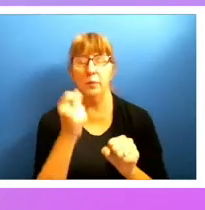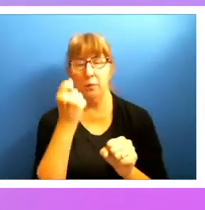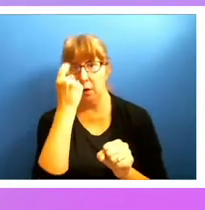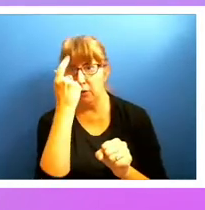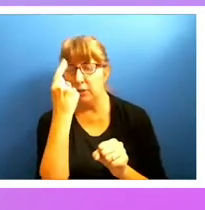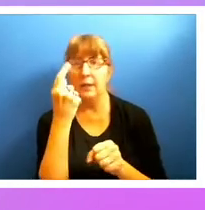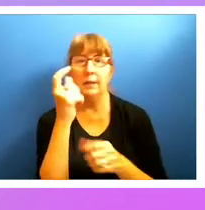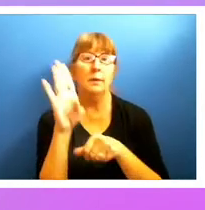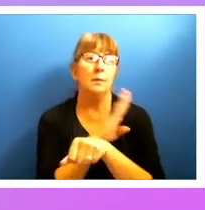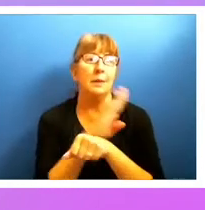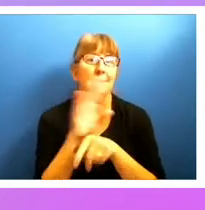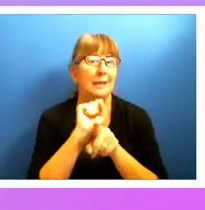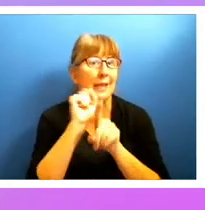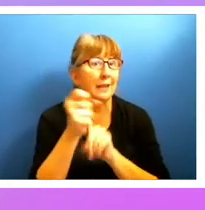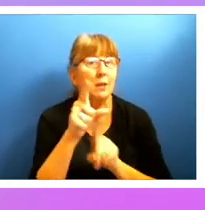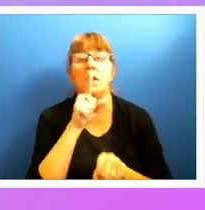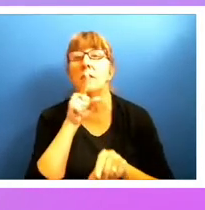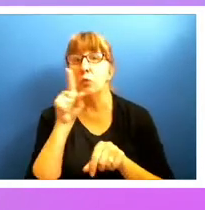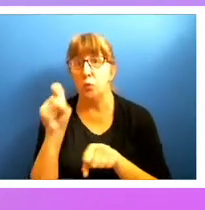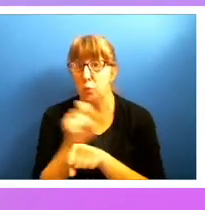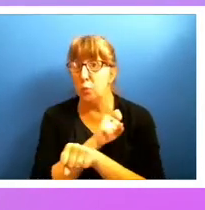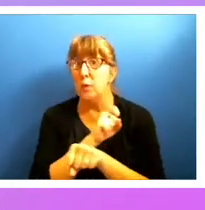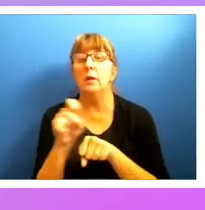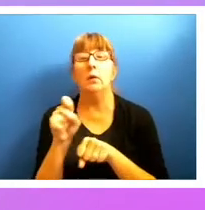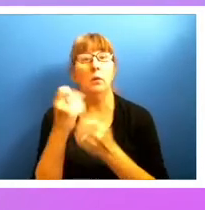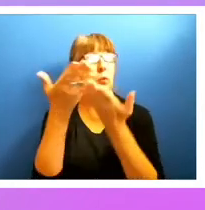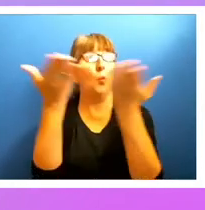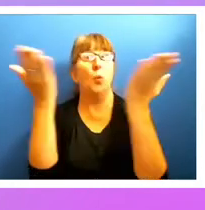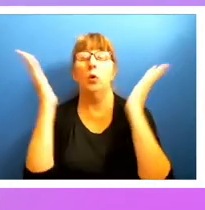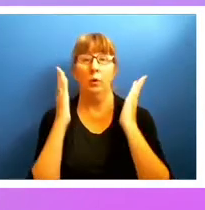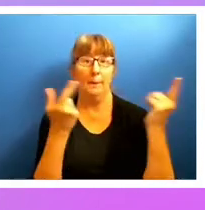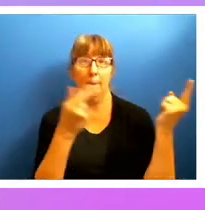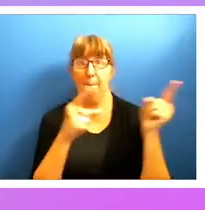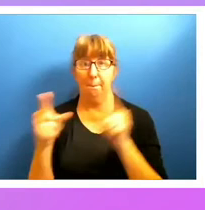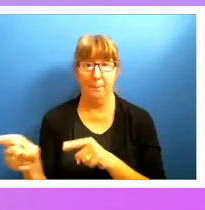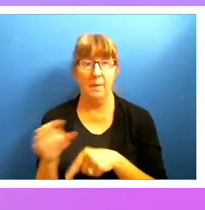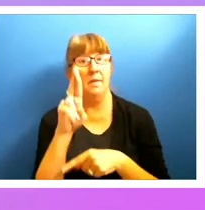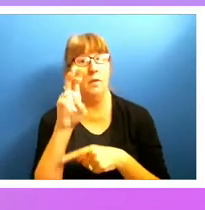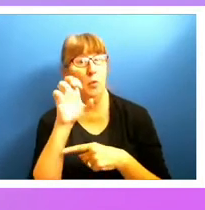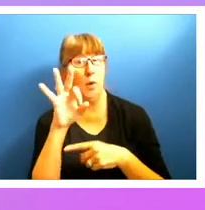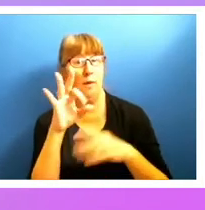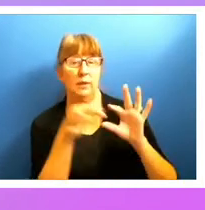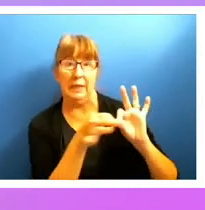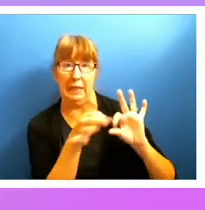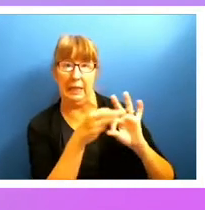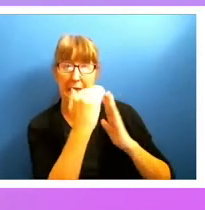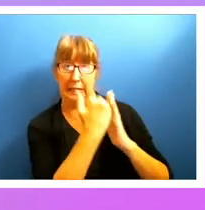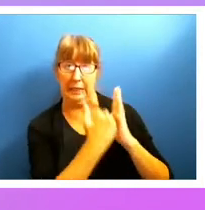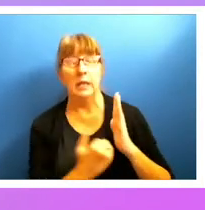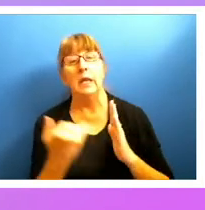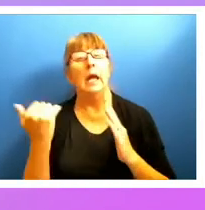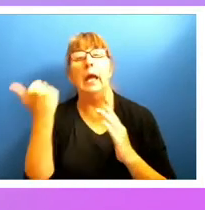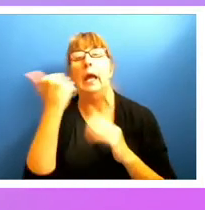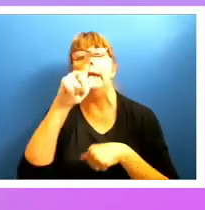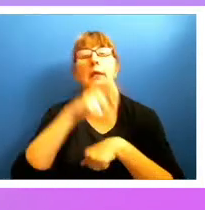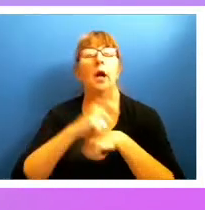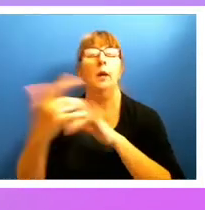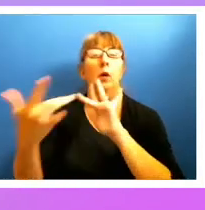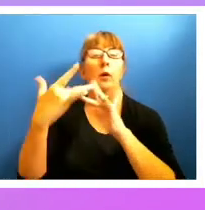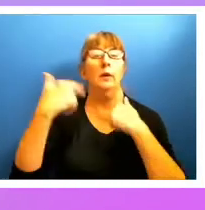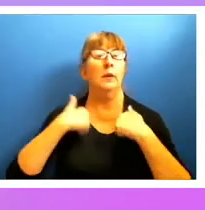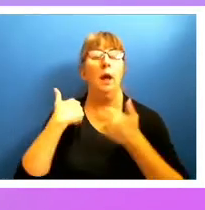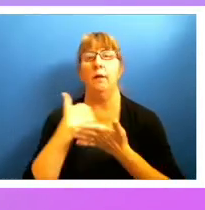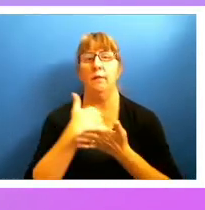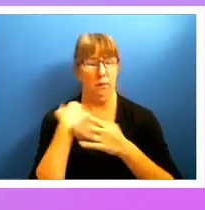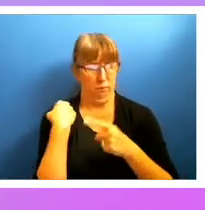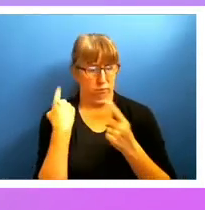cases. This is all real world data. The references are in there as well. And of course, at any time, you can contact me. I've helped over the last two or